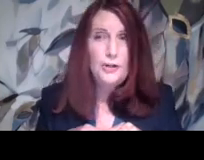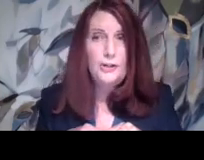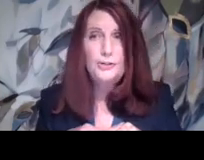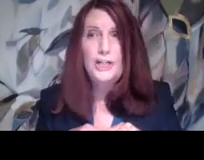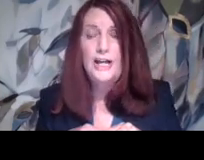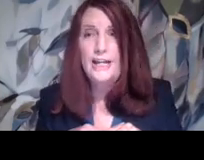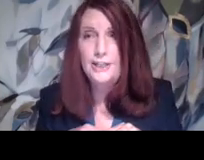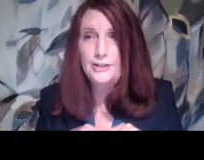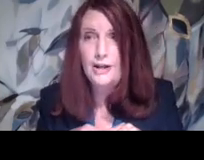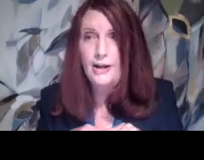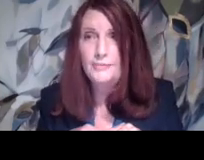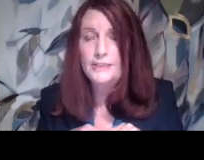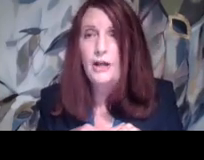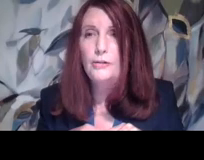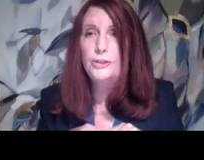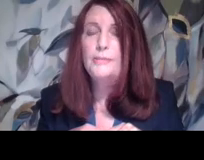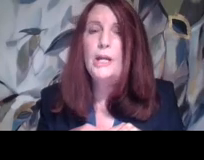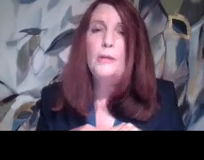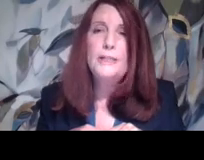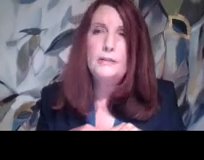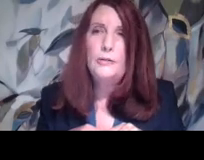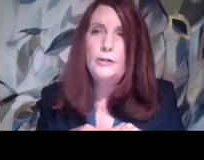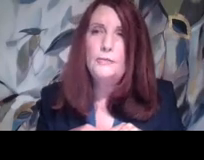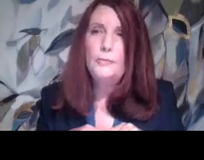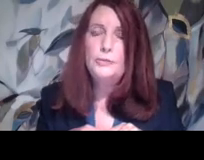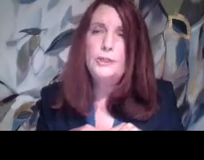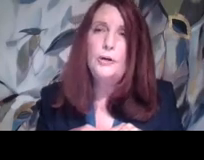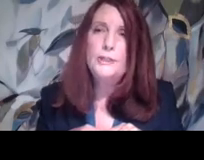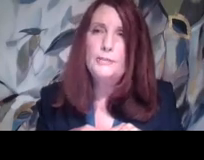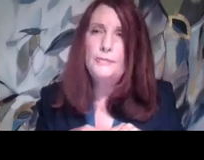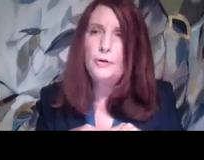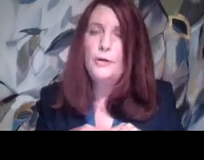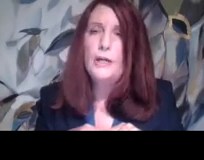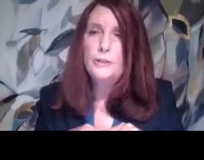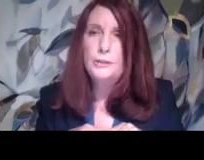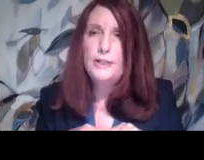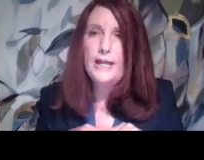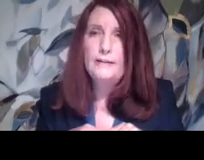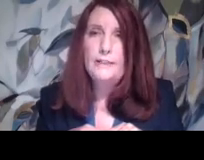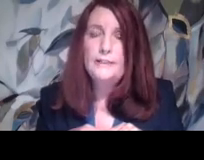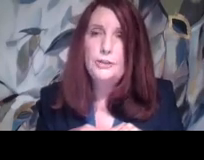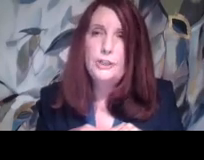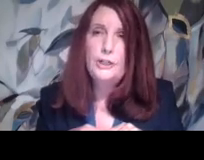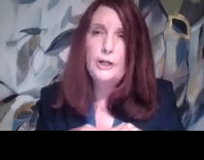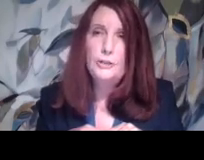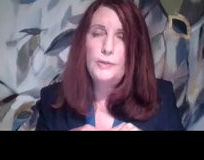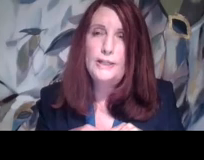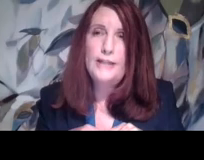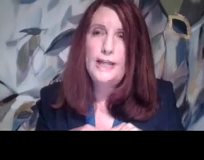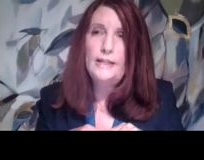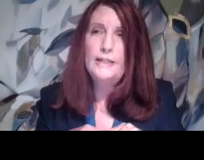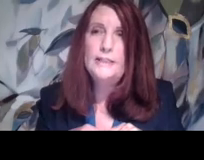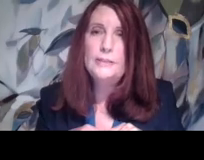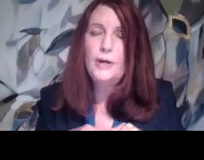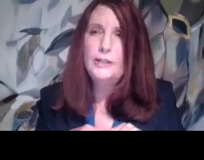just extracurricular. She got a scholarship, but it's a little interview between her and some of her student athletes that she is